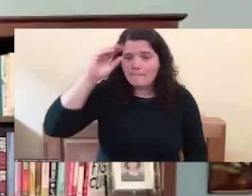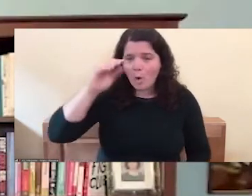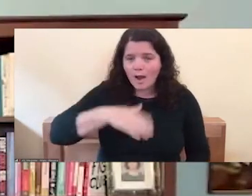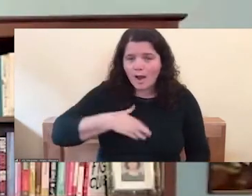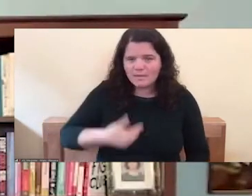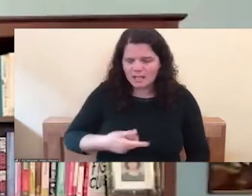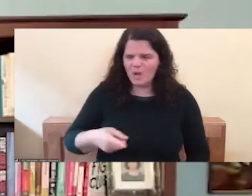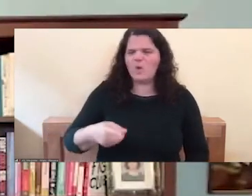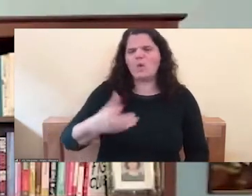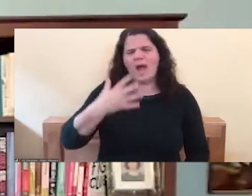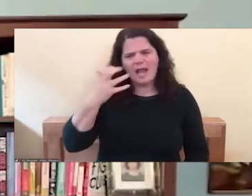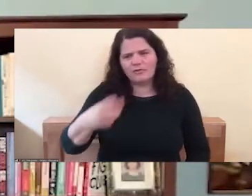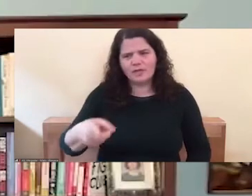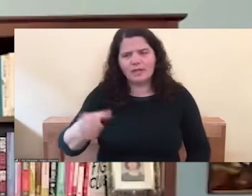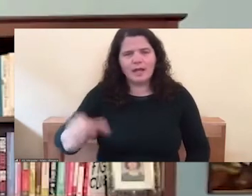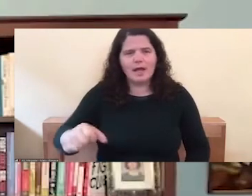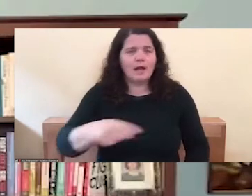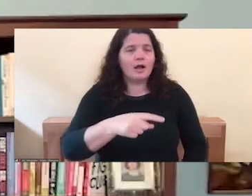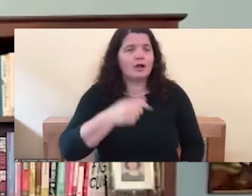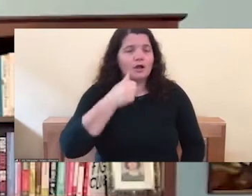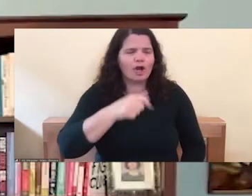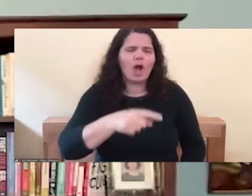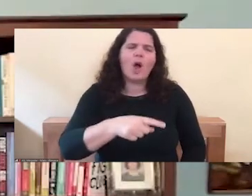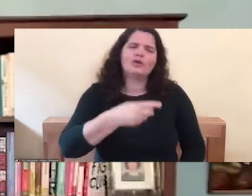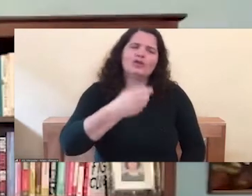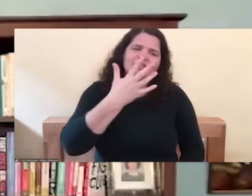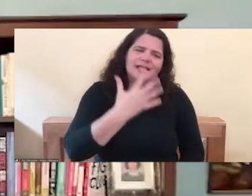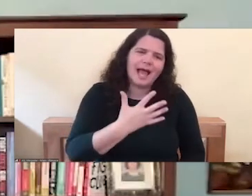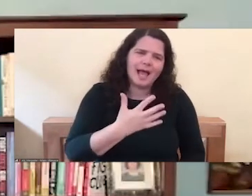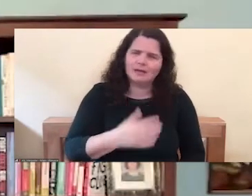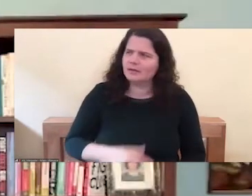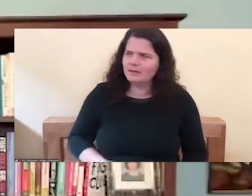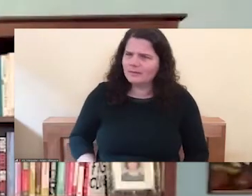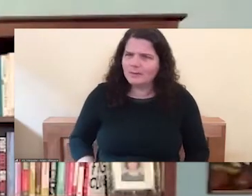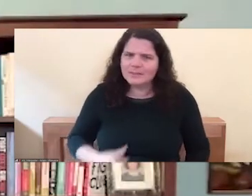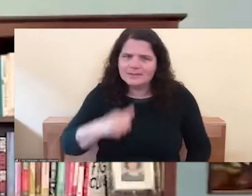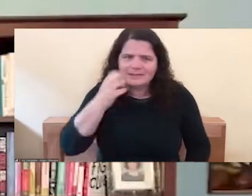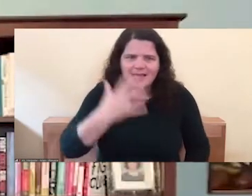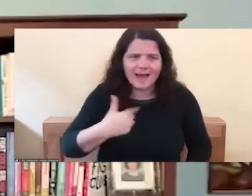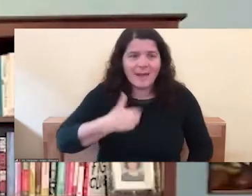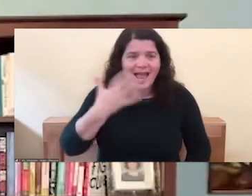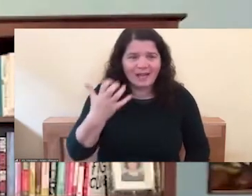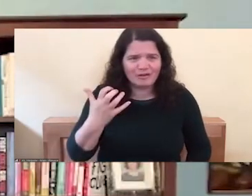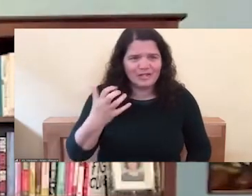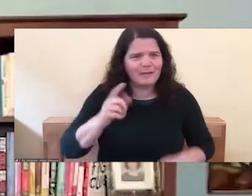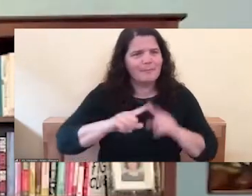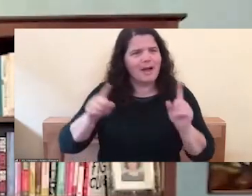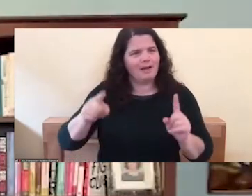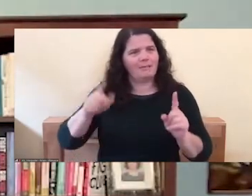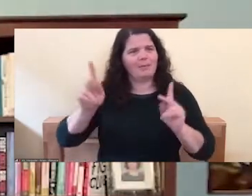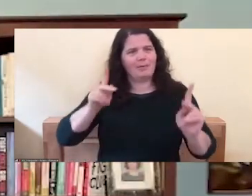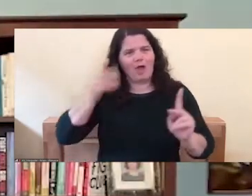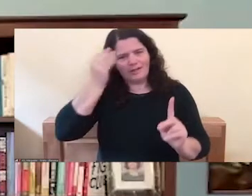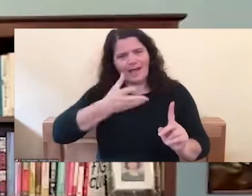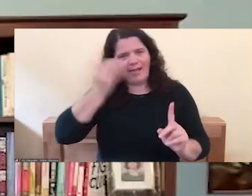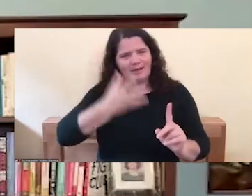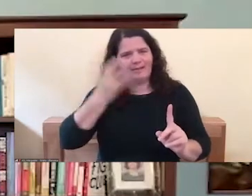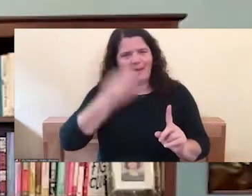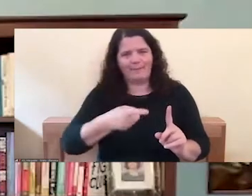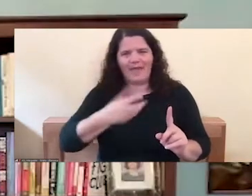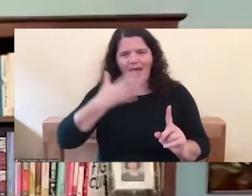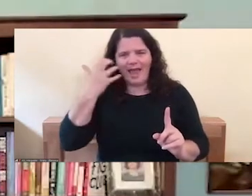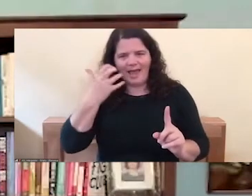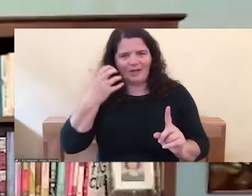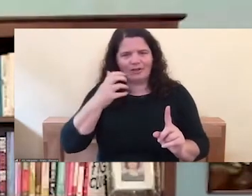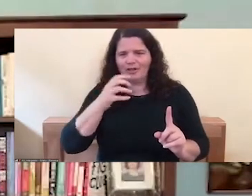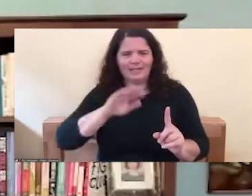girl, they'll say you're sad. So women's anger is invalidated from a very young age. And so women are taught that anger is